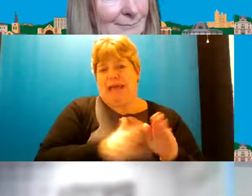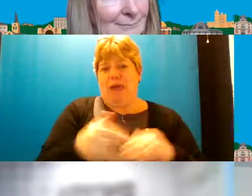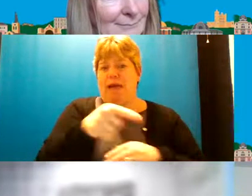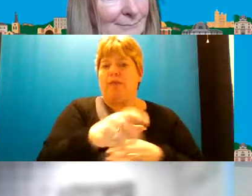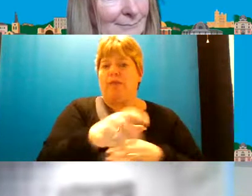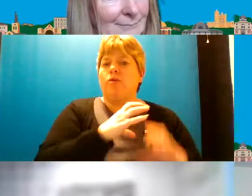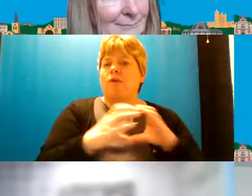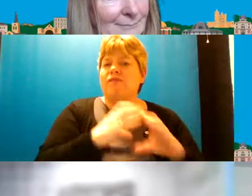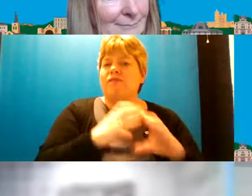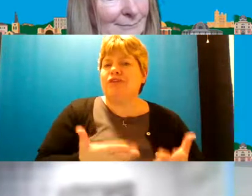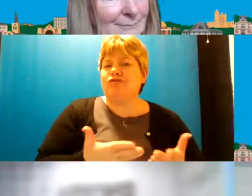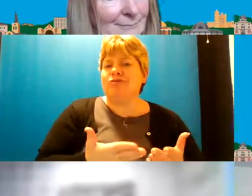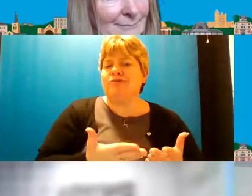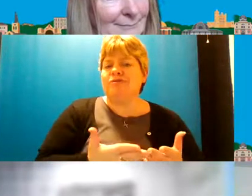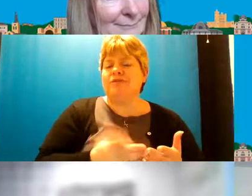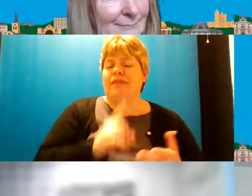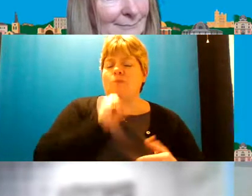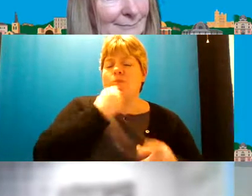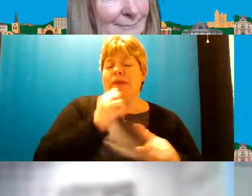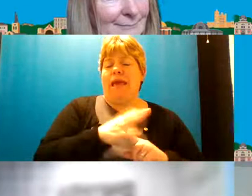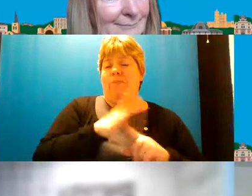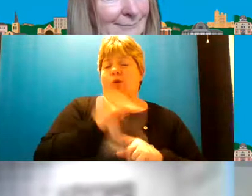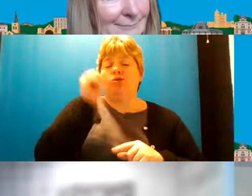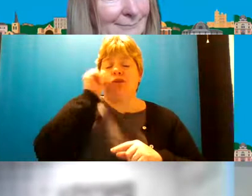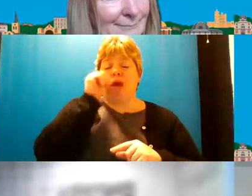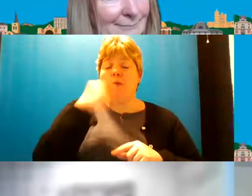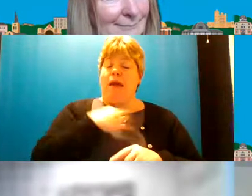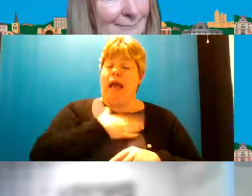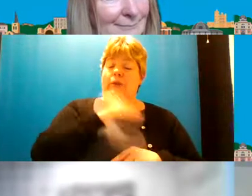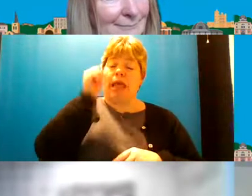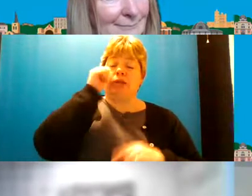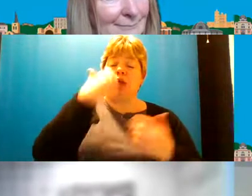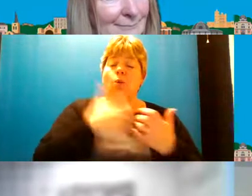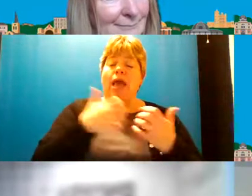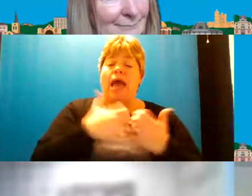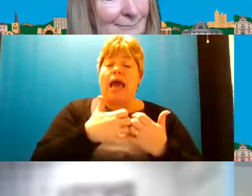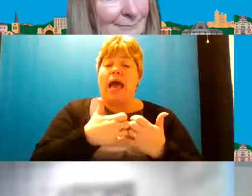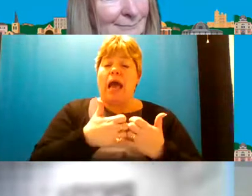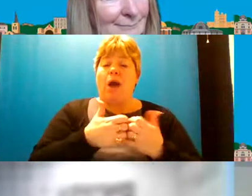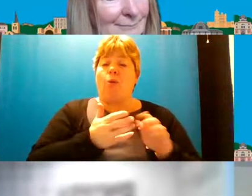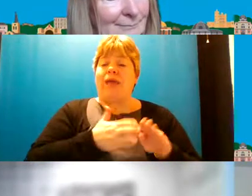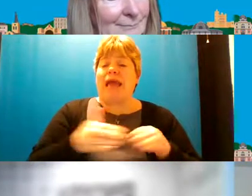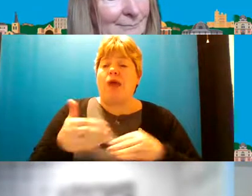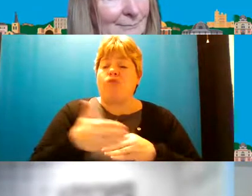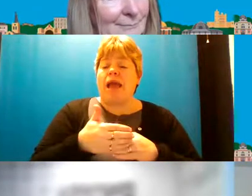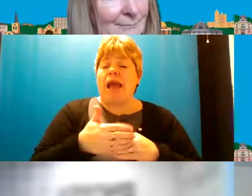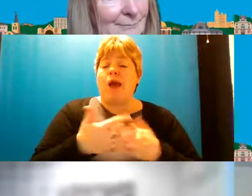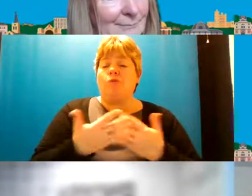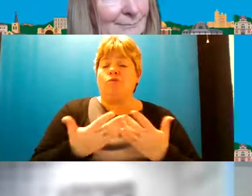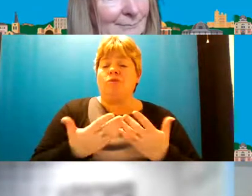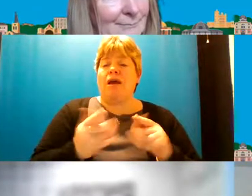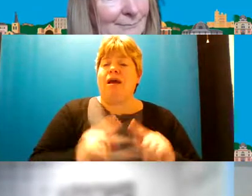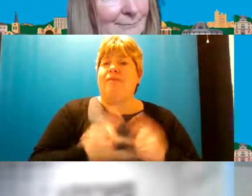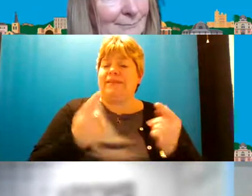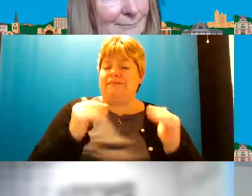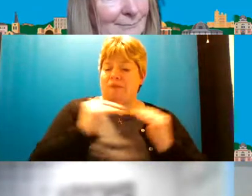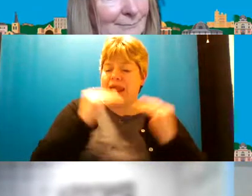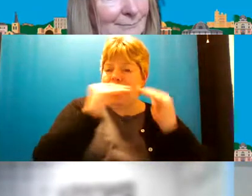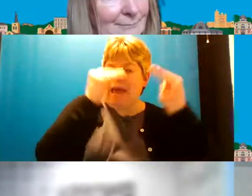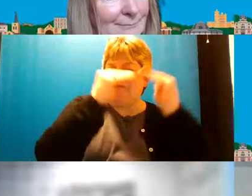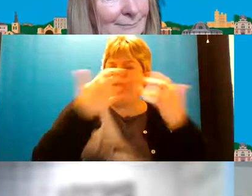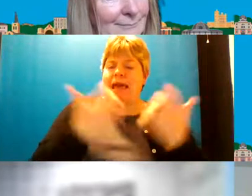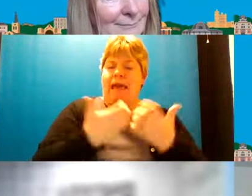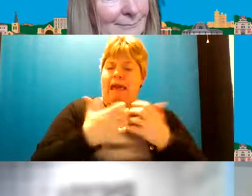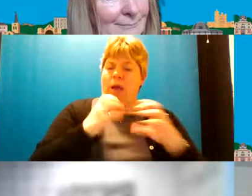um would be important to know but i would like to know how we get about get around the different levels how we